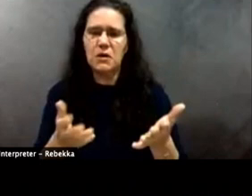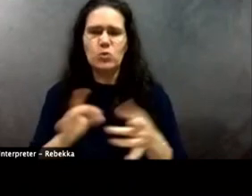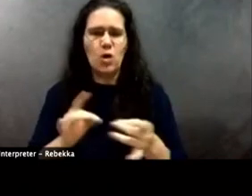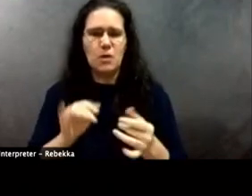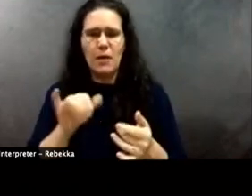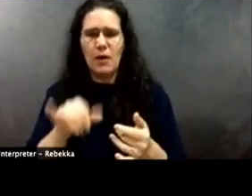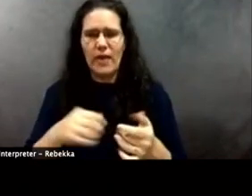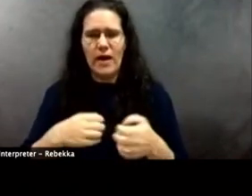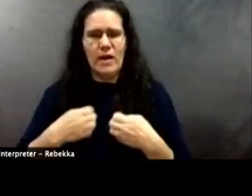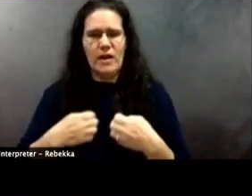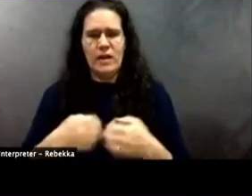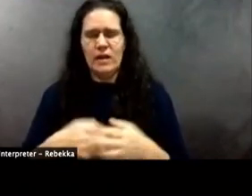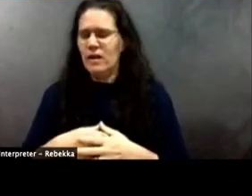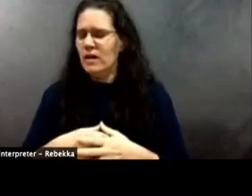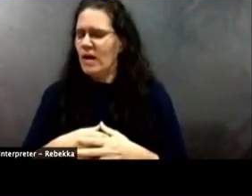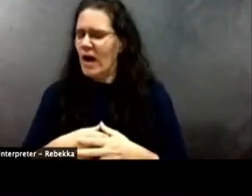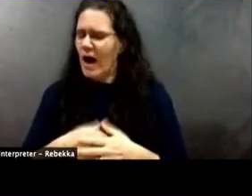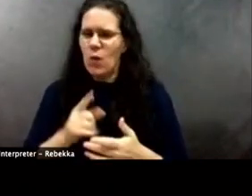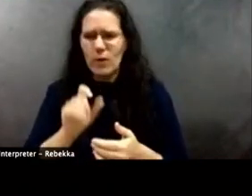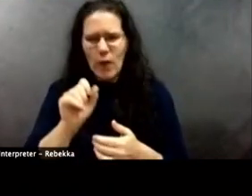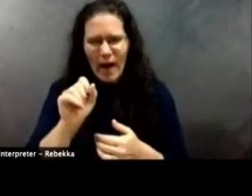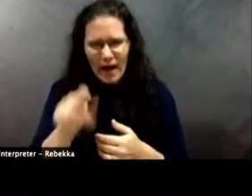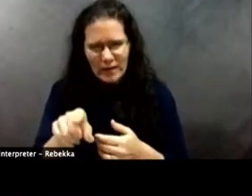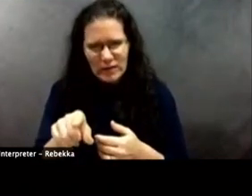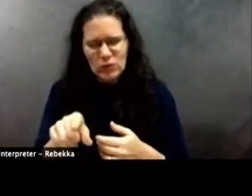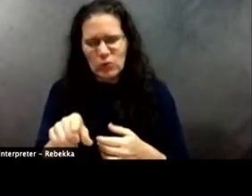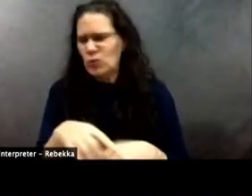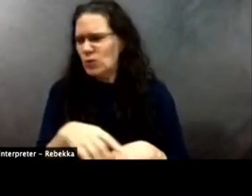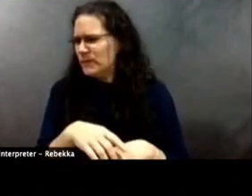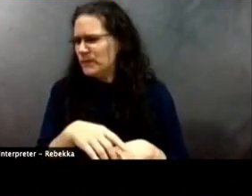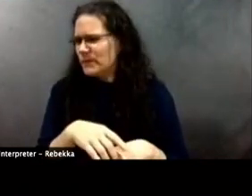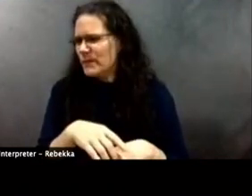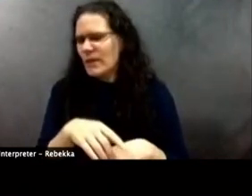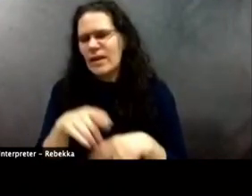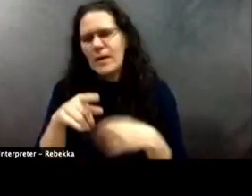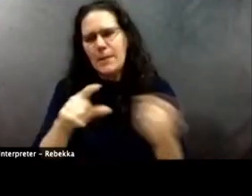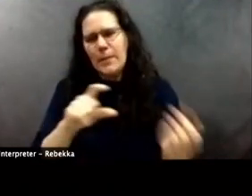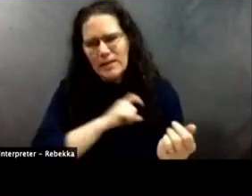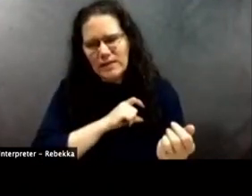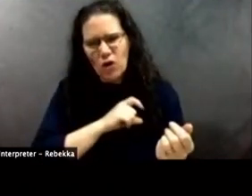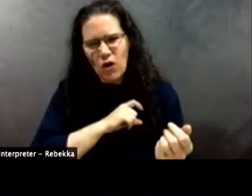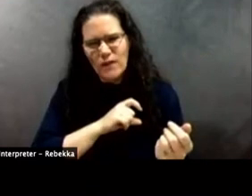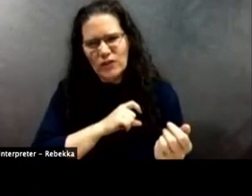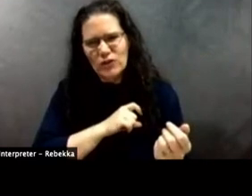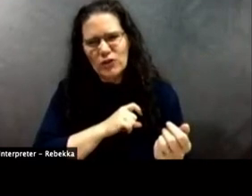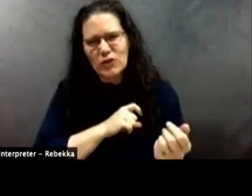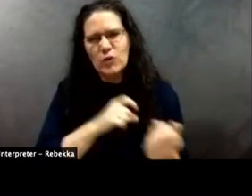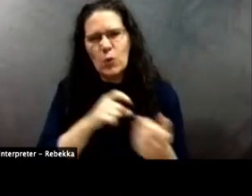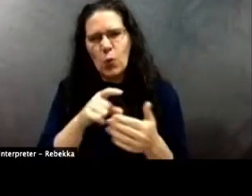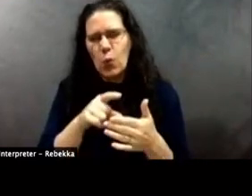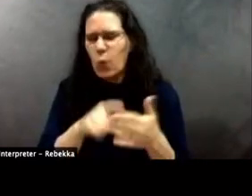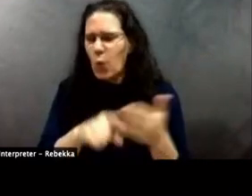can you answer a question for me? What is it about police officers that they cannot understand